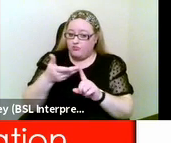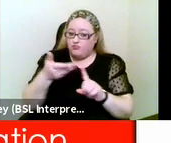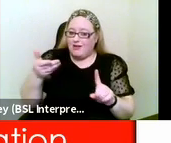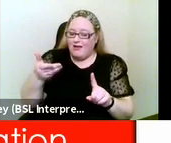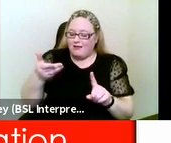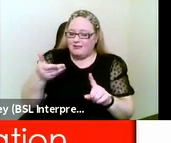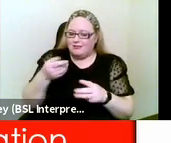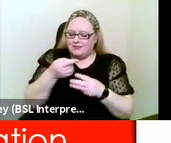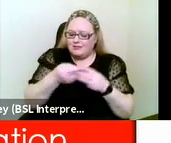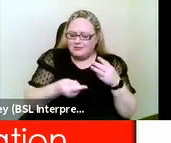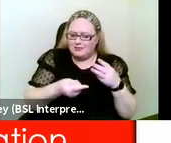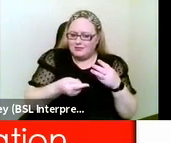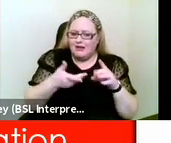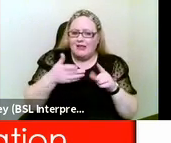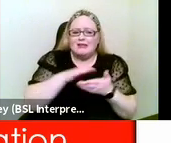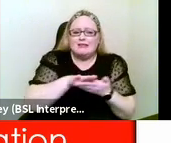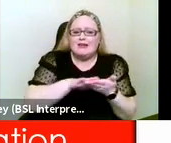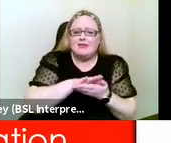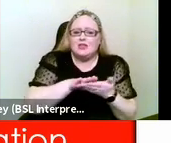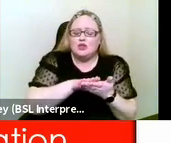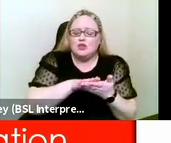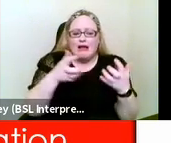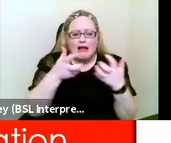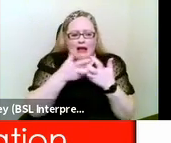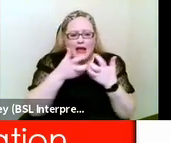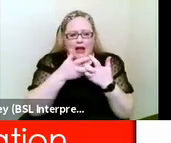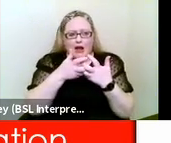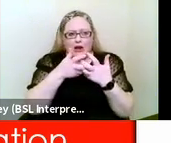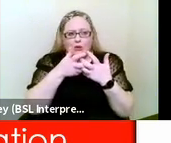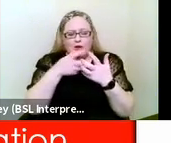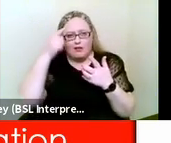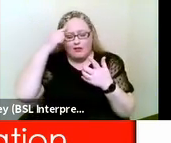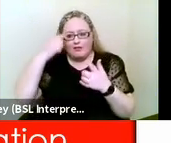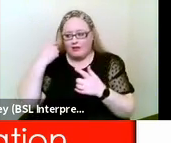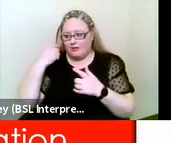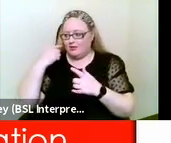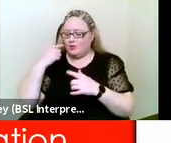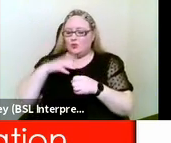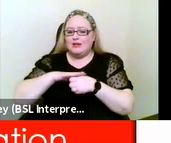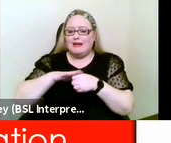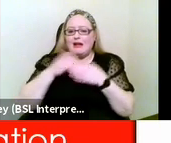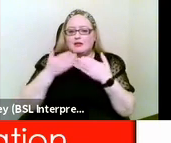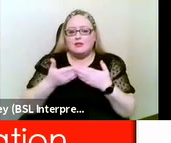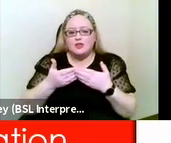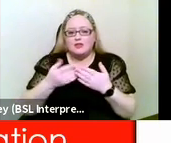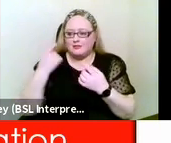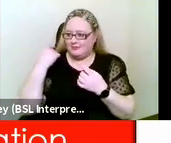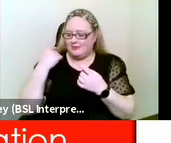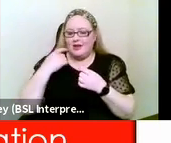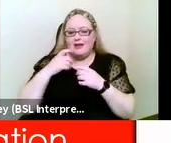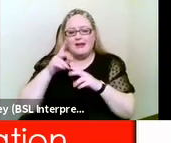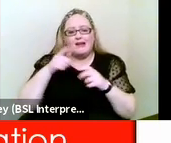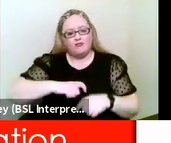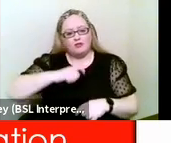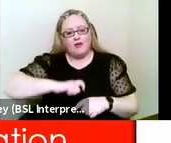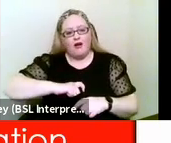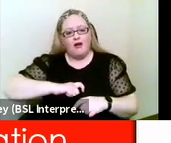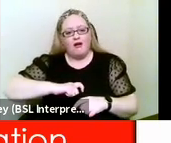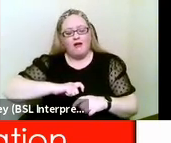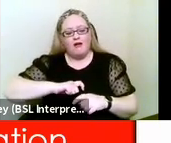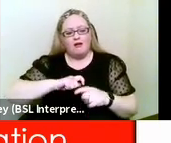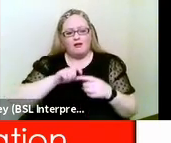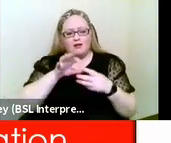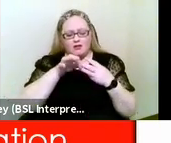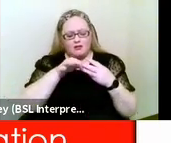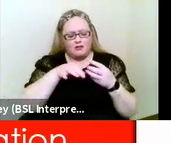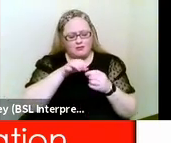how this definition would apply to those characters that i spoke about earlier as a result of sight and